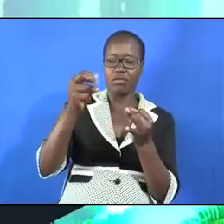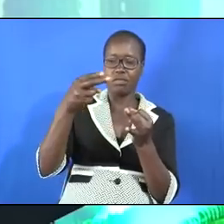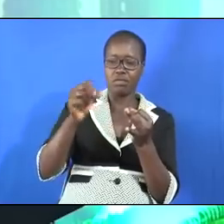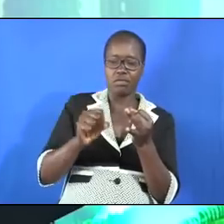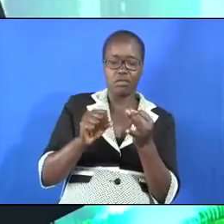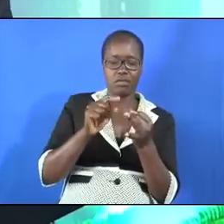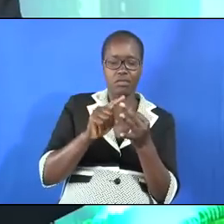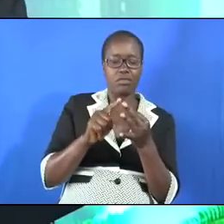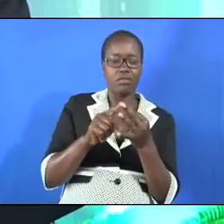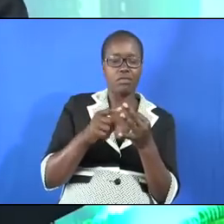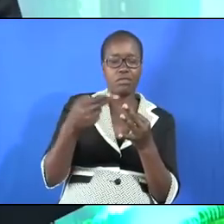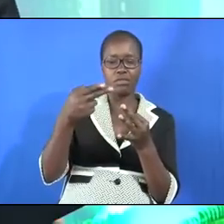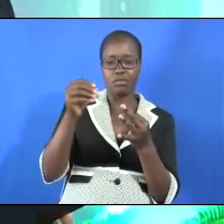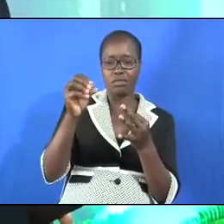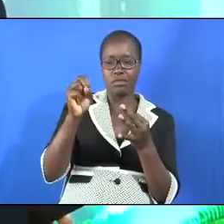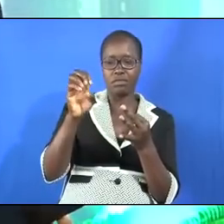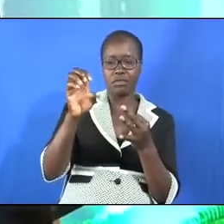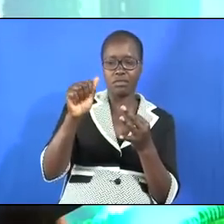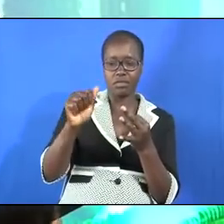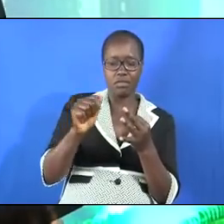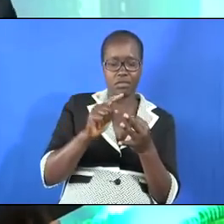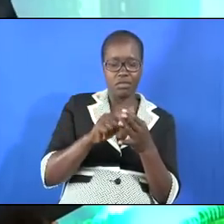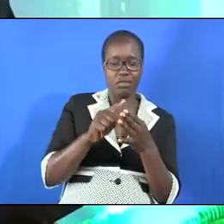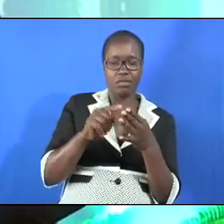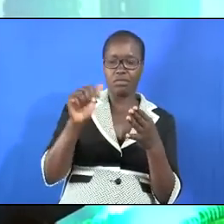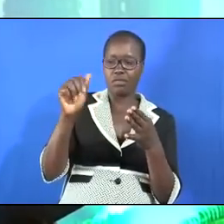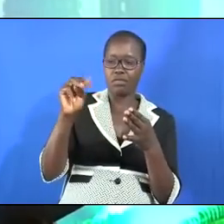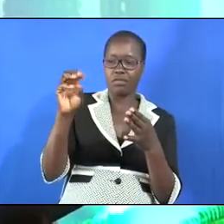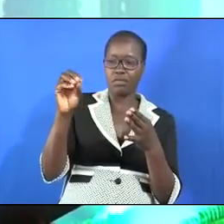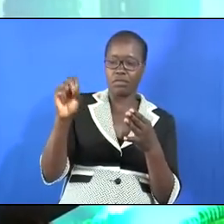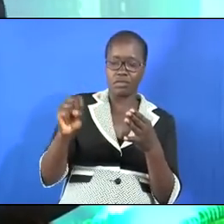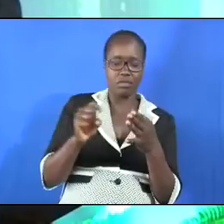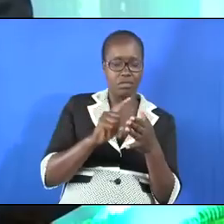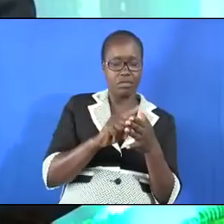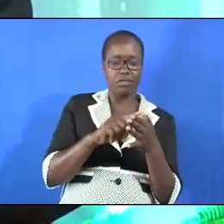they will include Hosea and Amos and Jonah